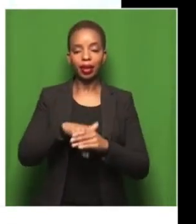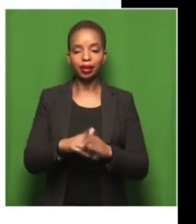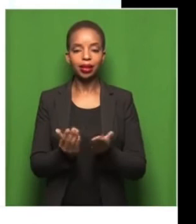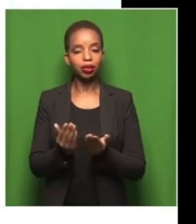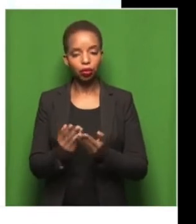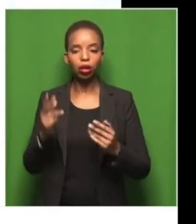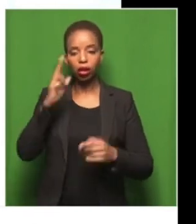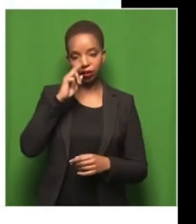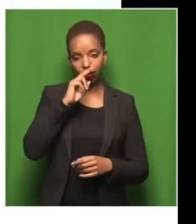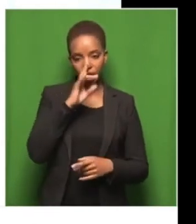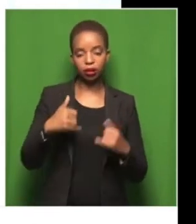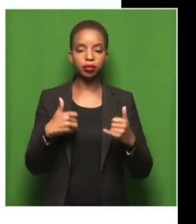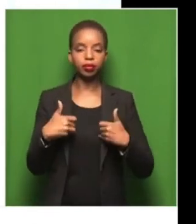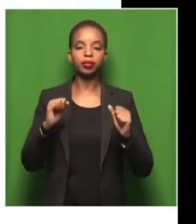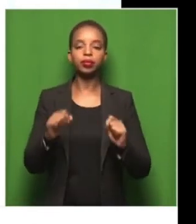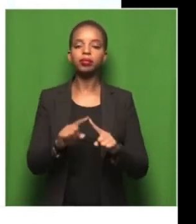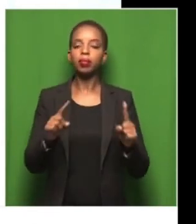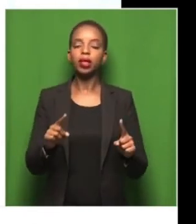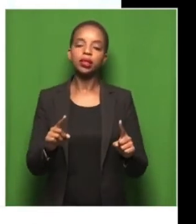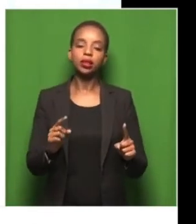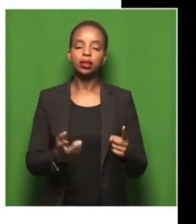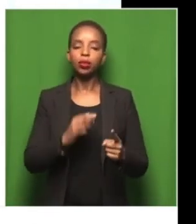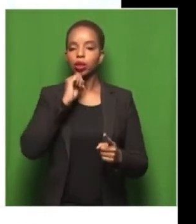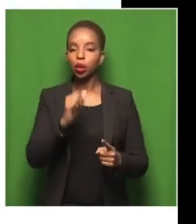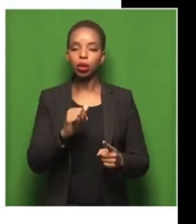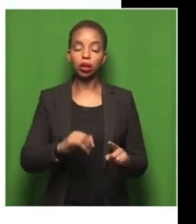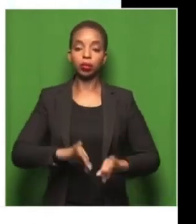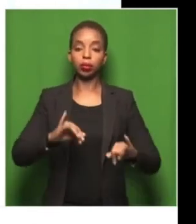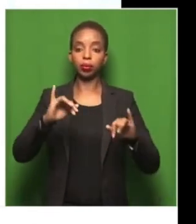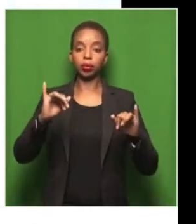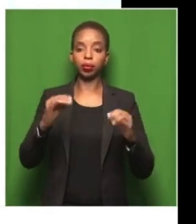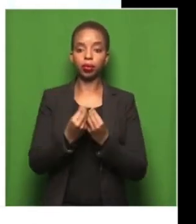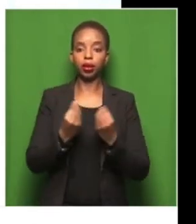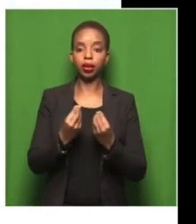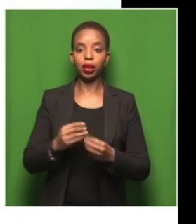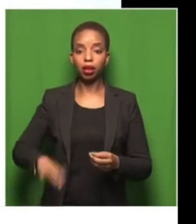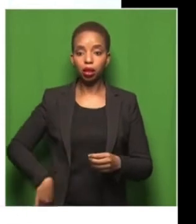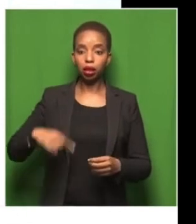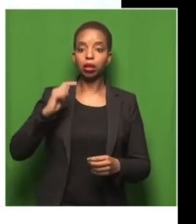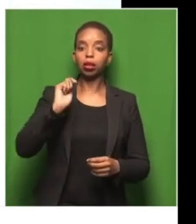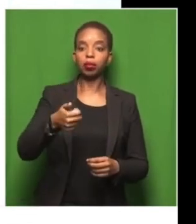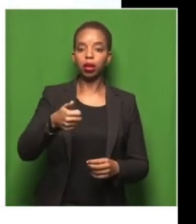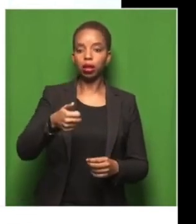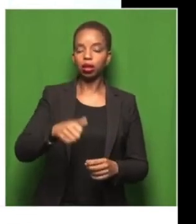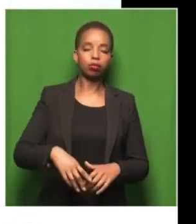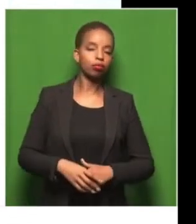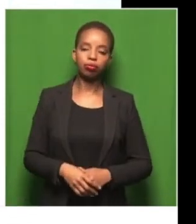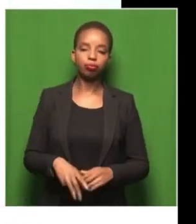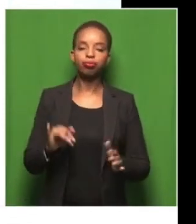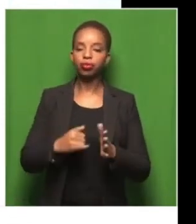but, you know, it wasn't exactly a massive dent in the pocket, so to say. It just took a lot of teamwork